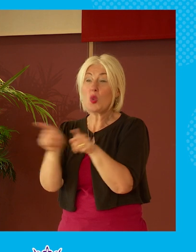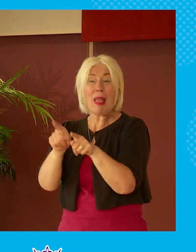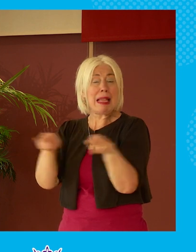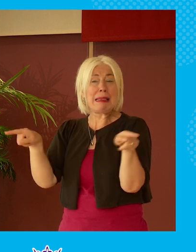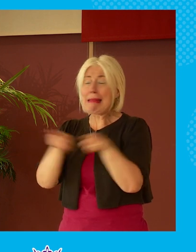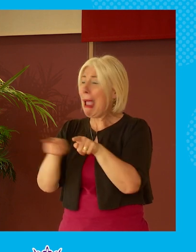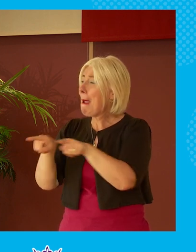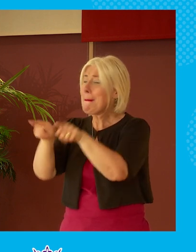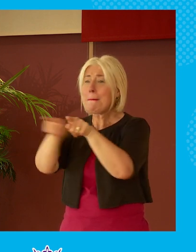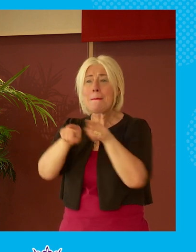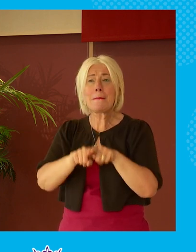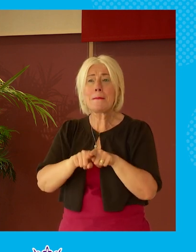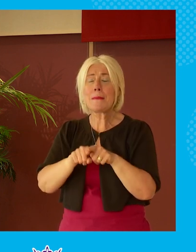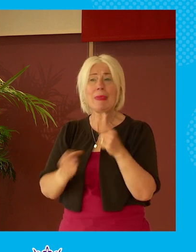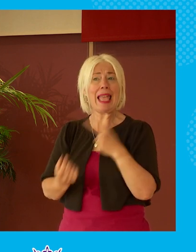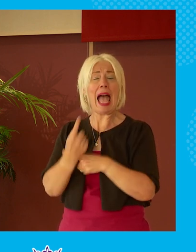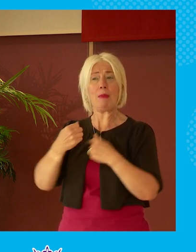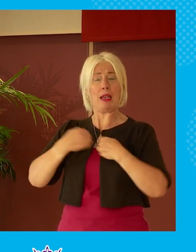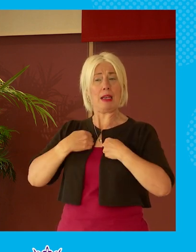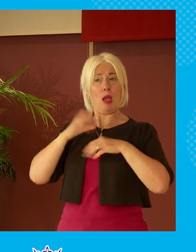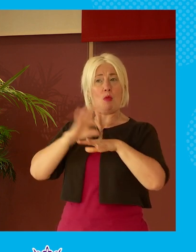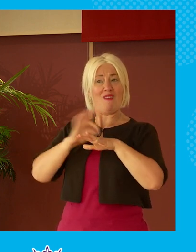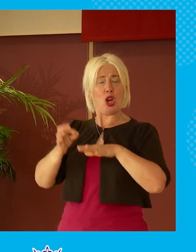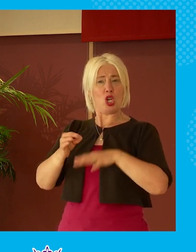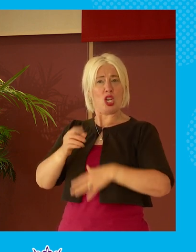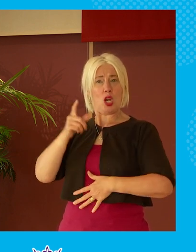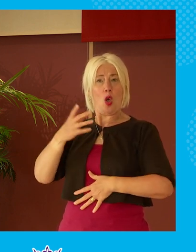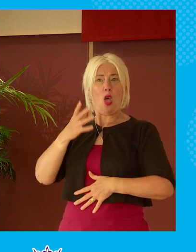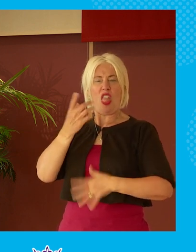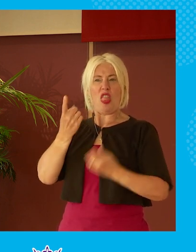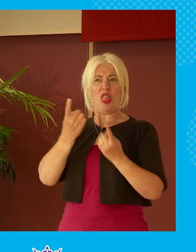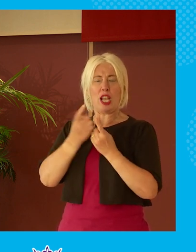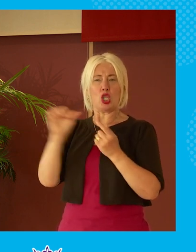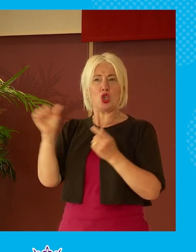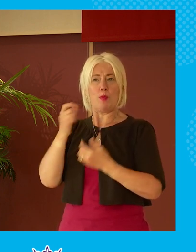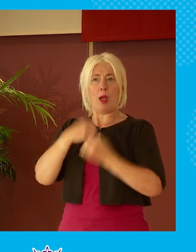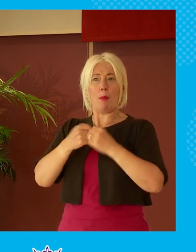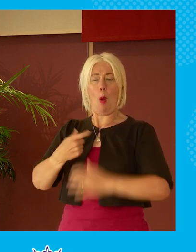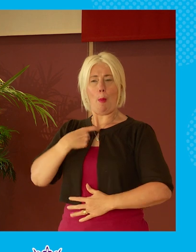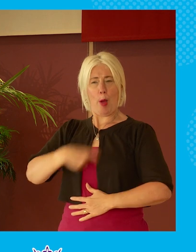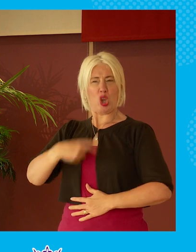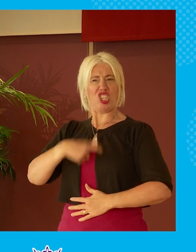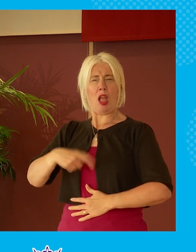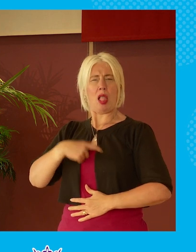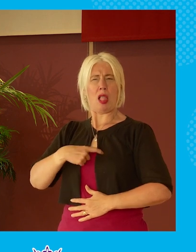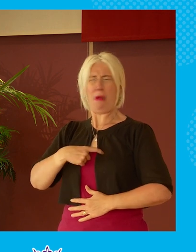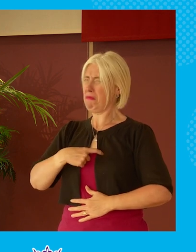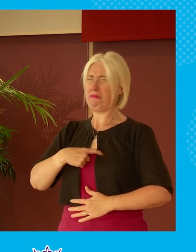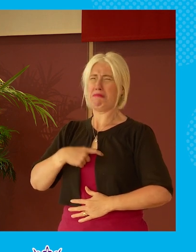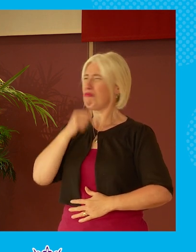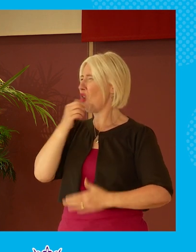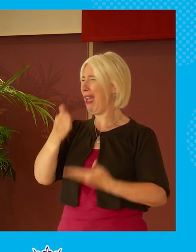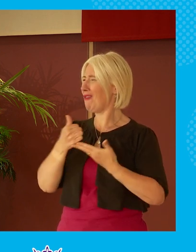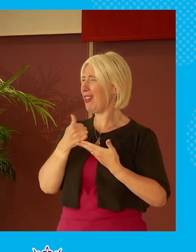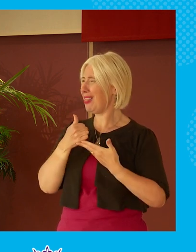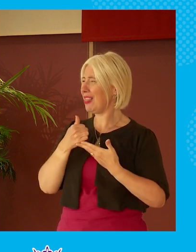is happening in our profession that people seem to want to personalize things which i don't think is helpful at all for me it's about listening